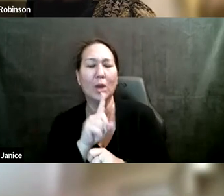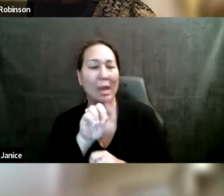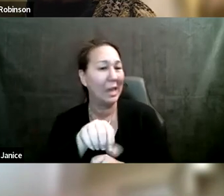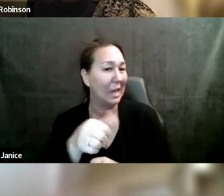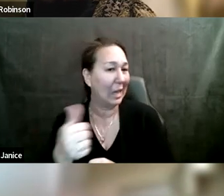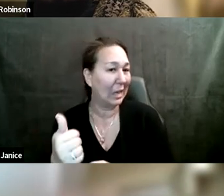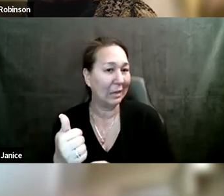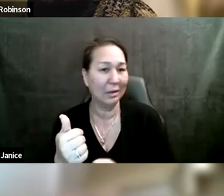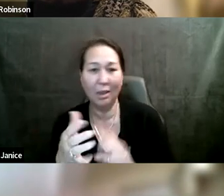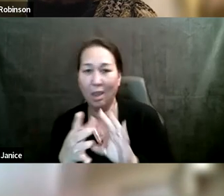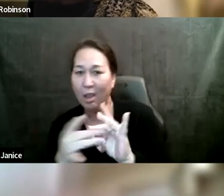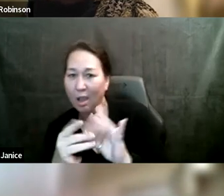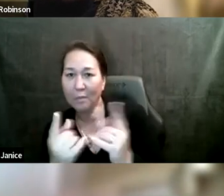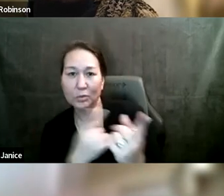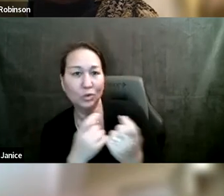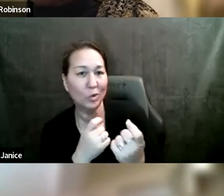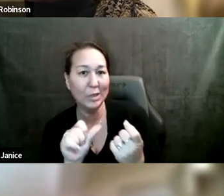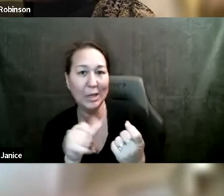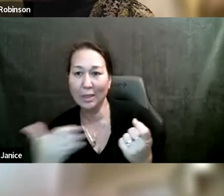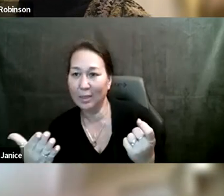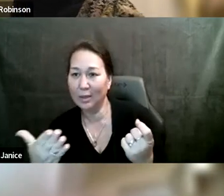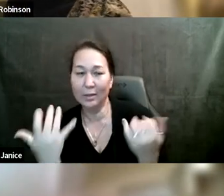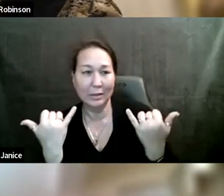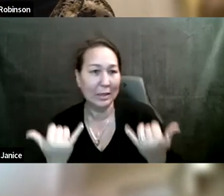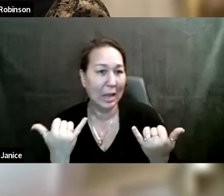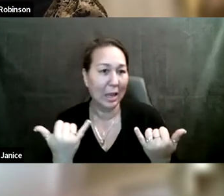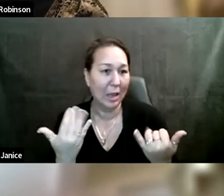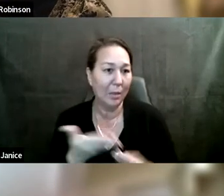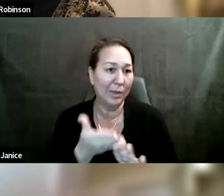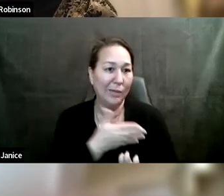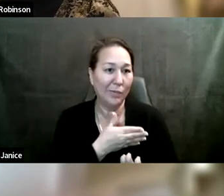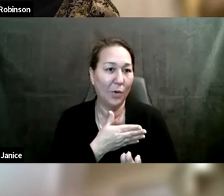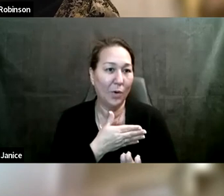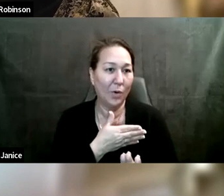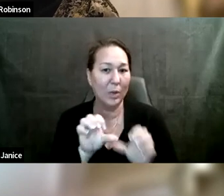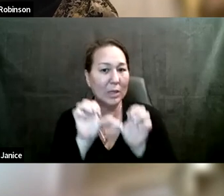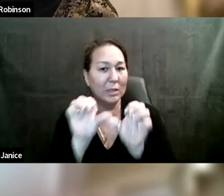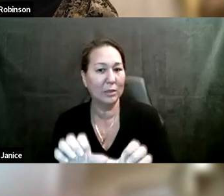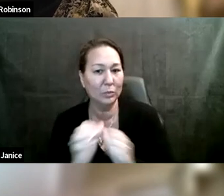other, um, questions that they want to ask before we move on.